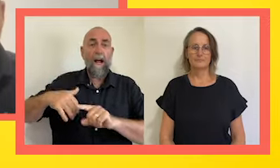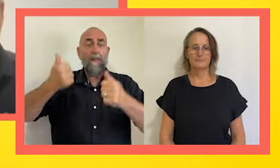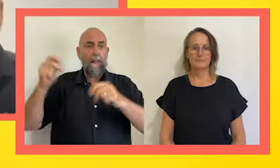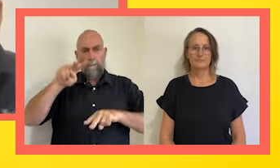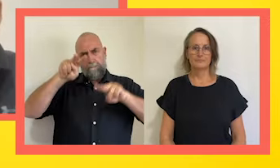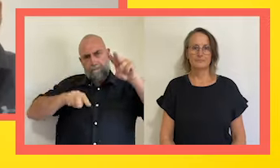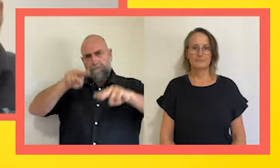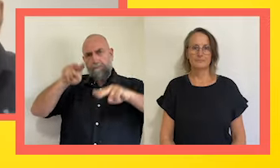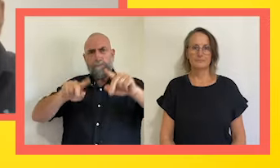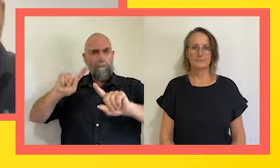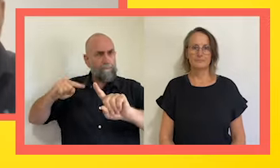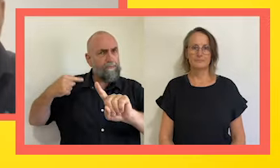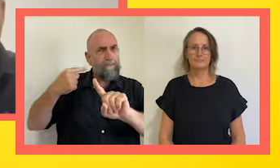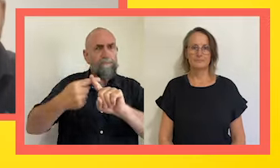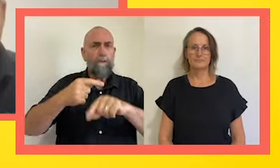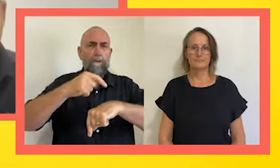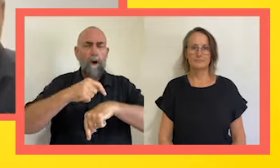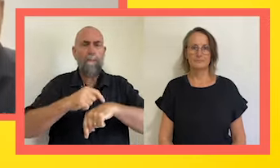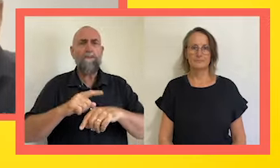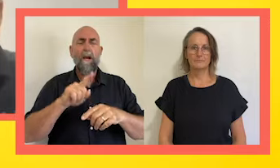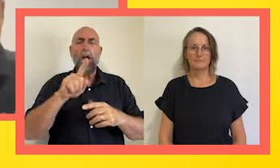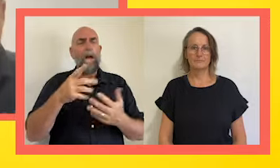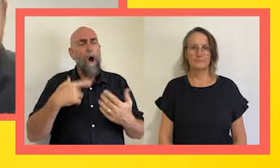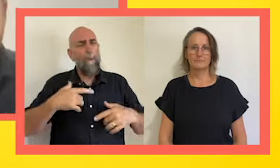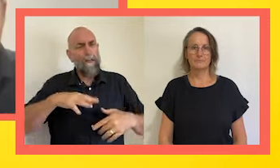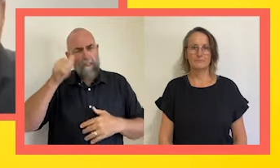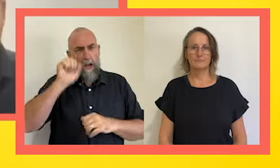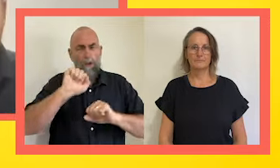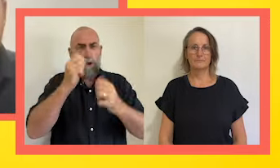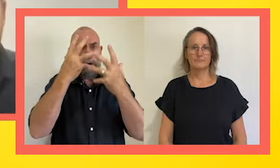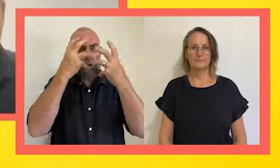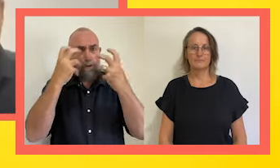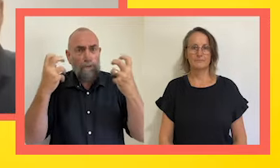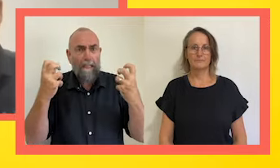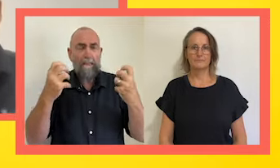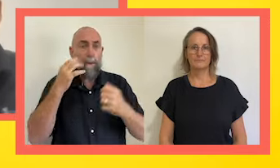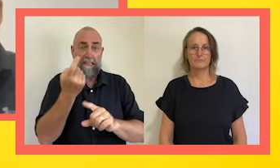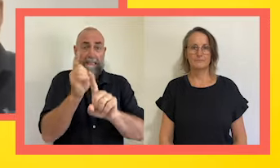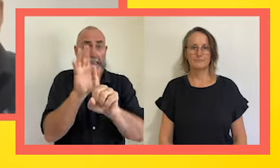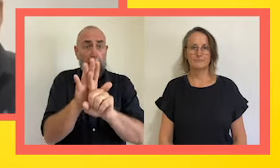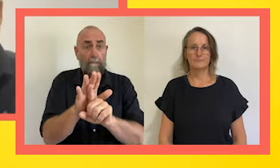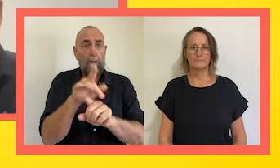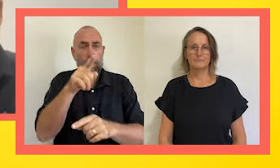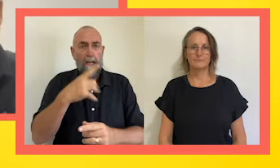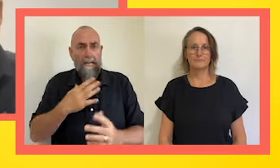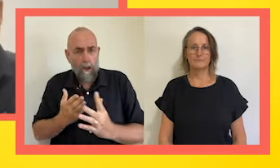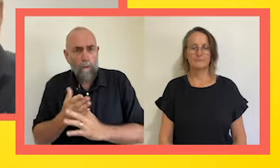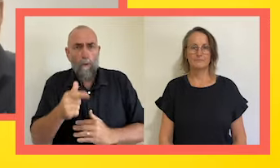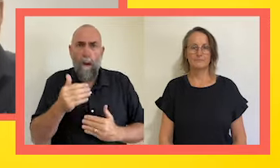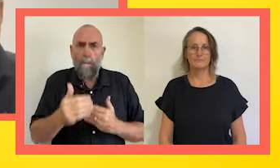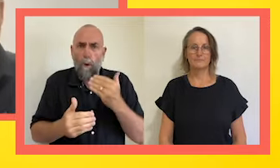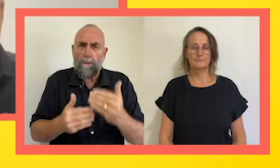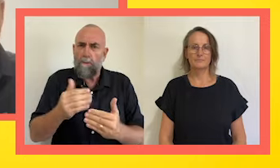period of time. How much stress is it when you personally have to go through that process?